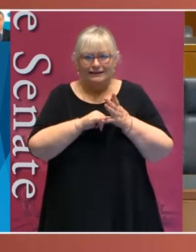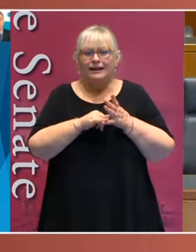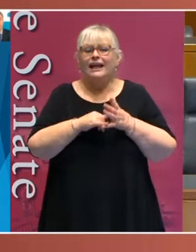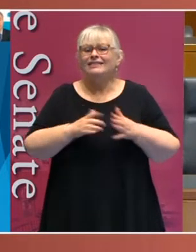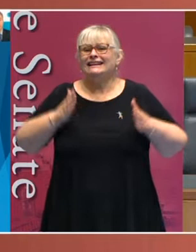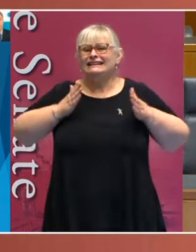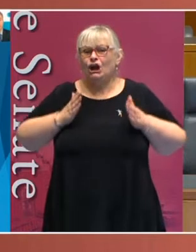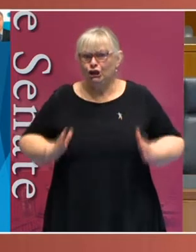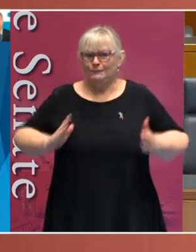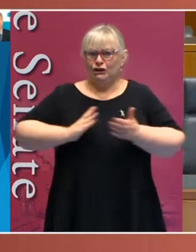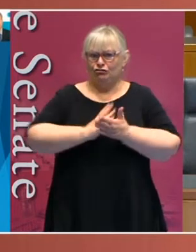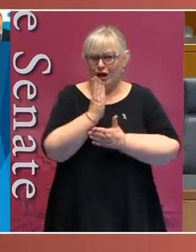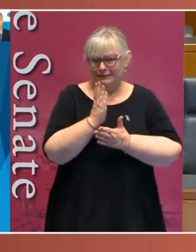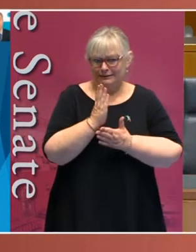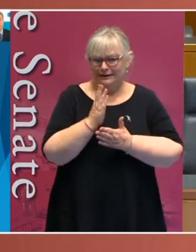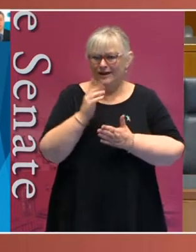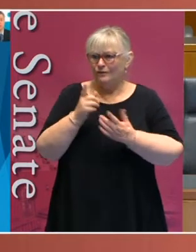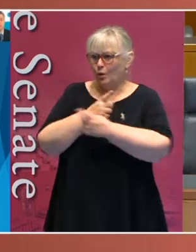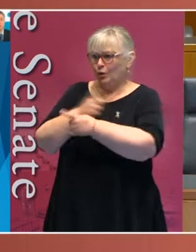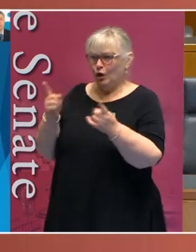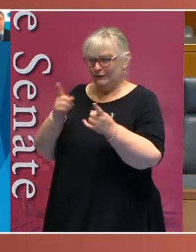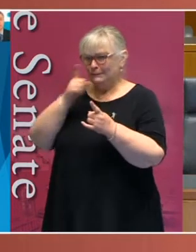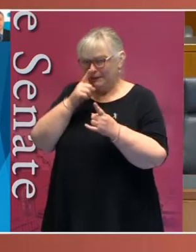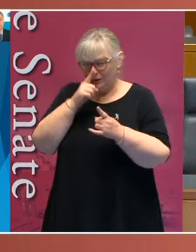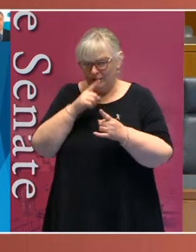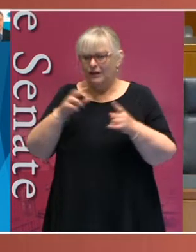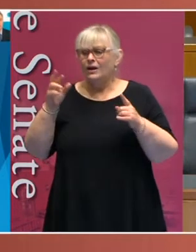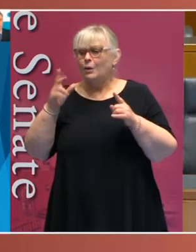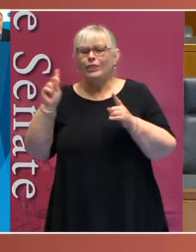of people with disability now and in the future.